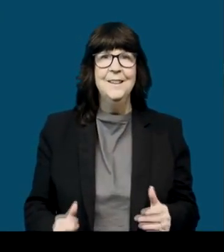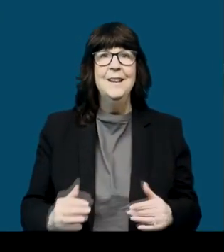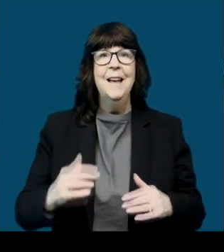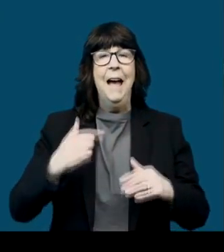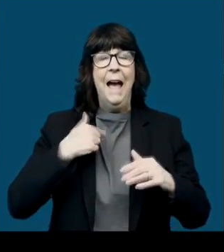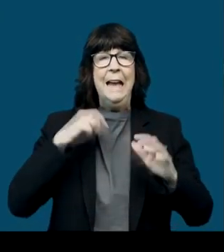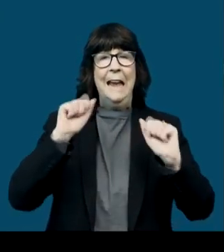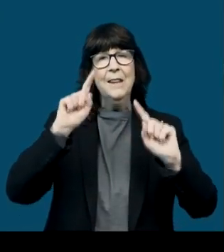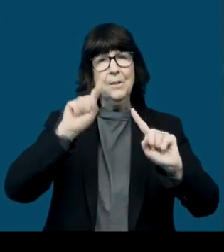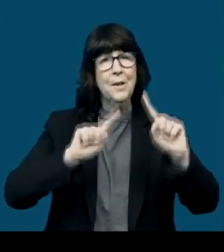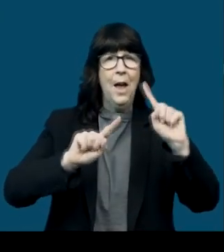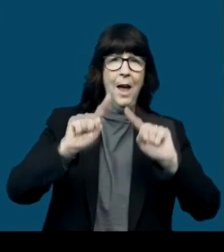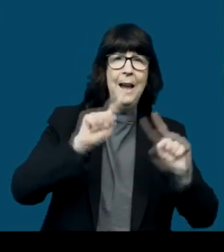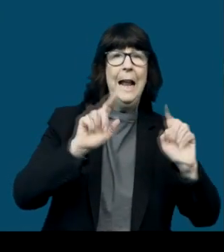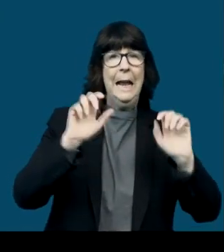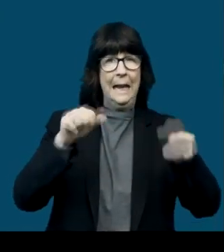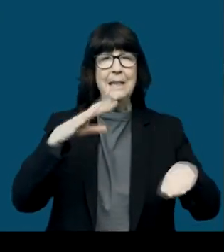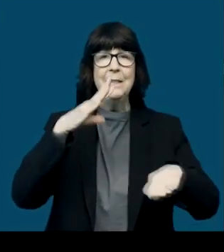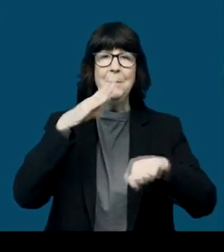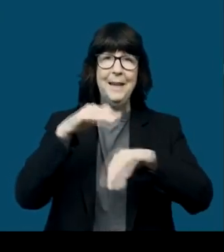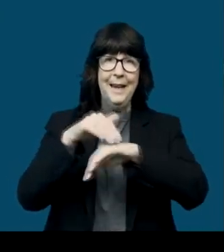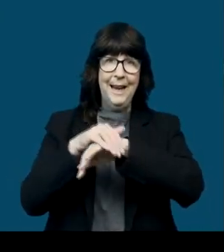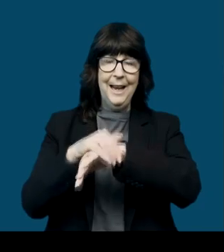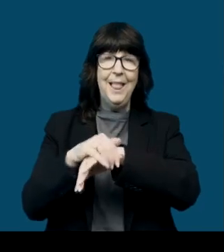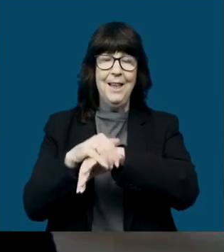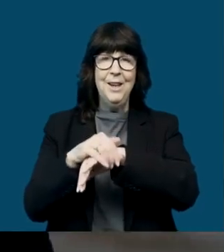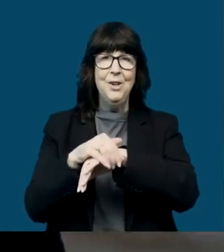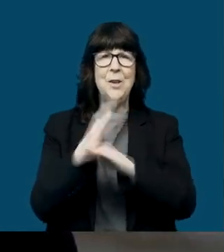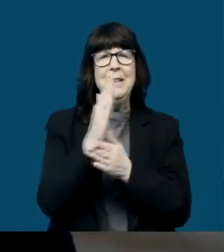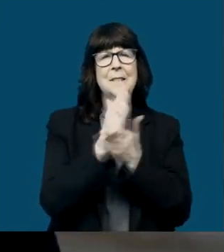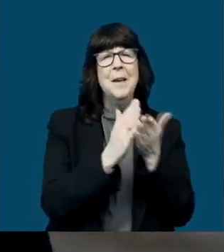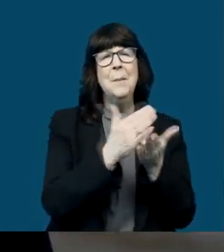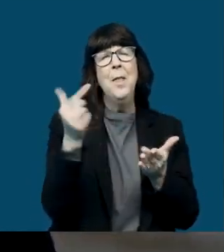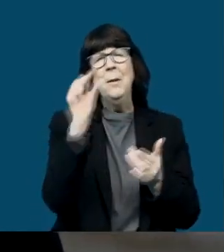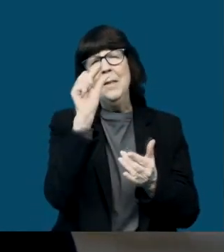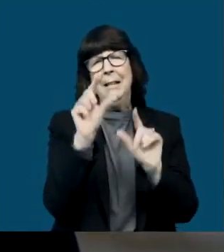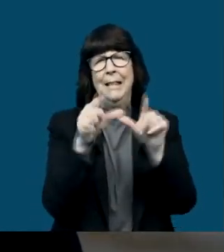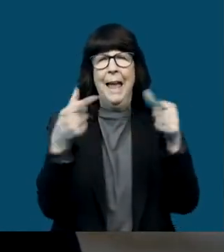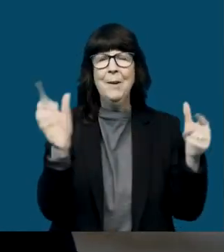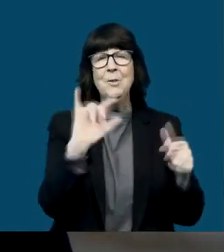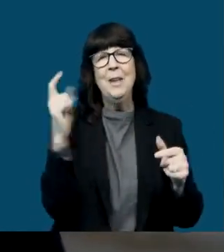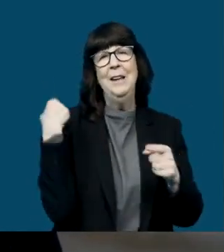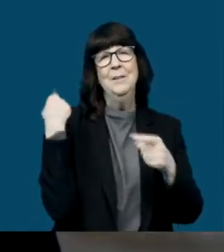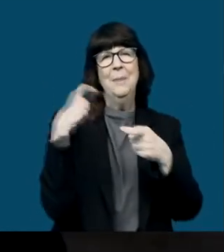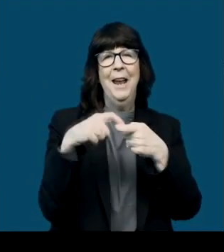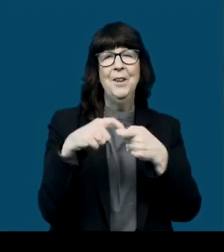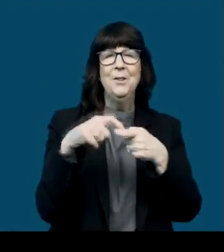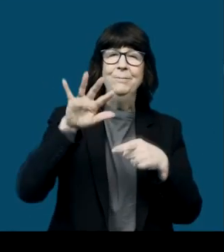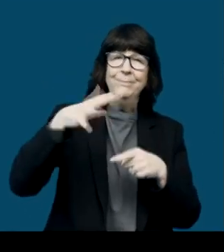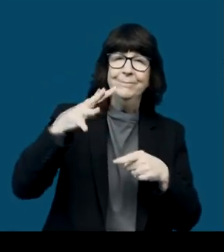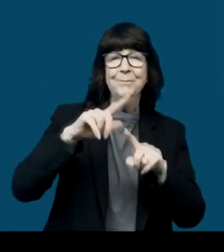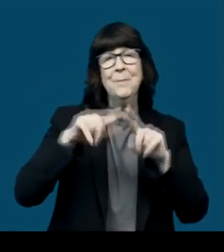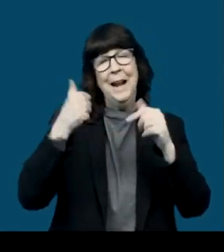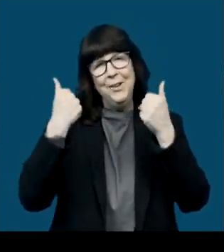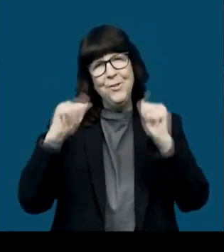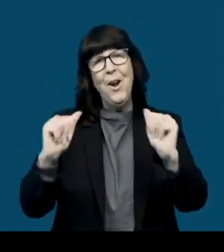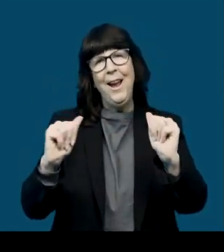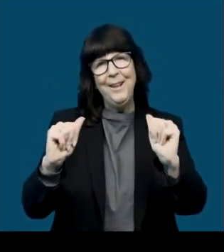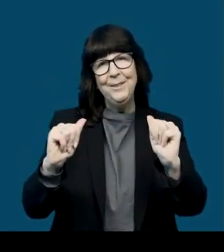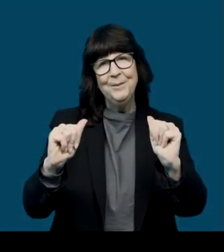And I can sign, speak English, and some other language like Spanish, whatever, but I try.